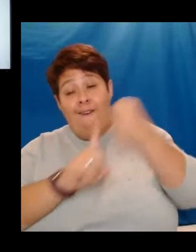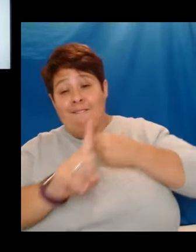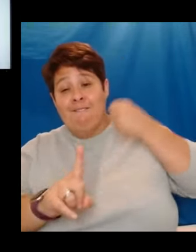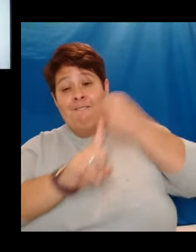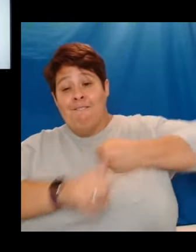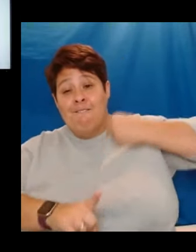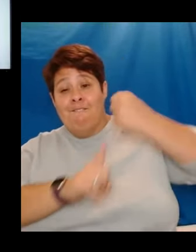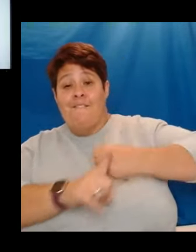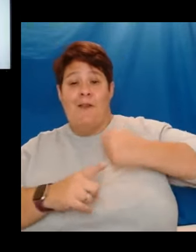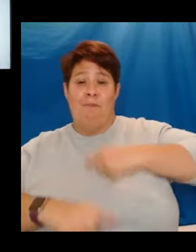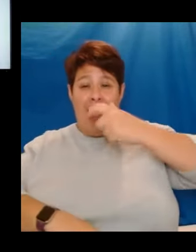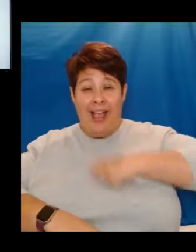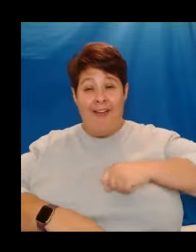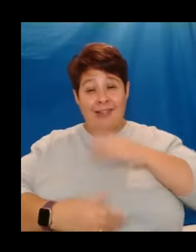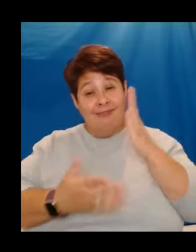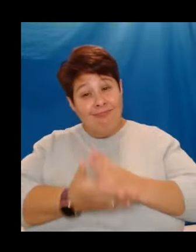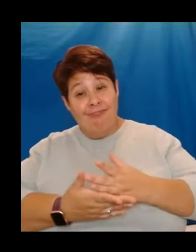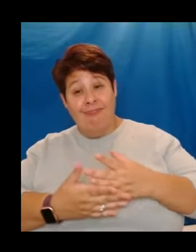character taken seriously.